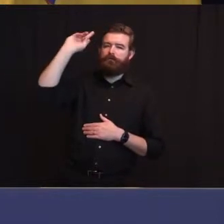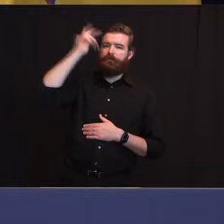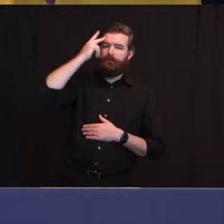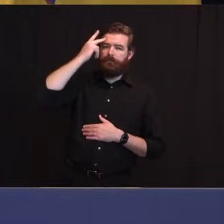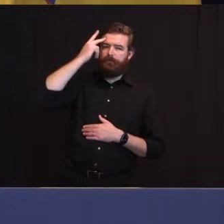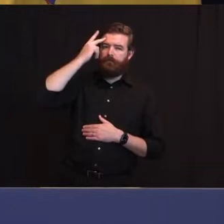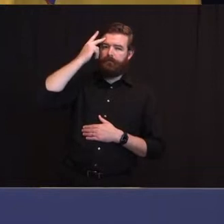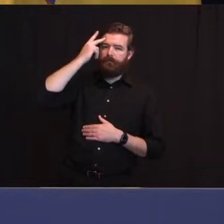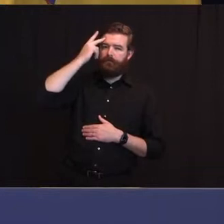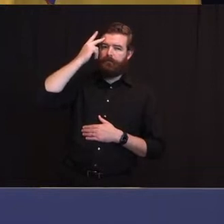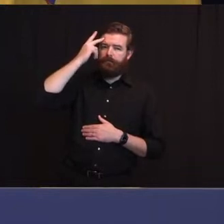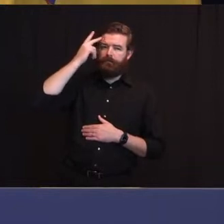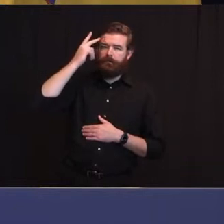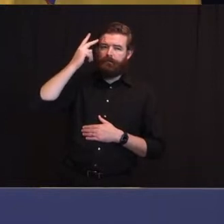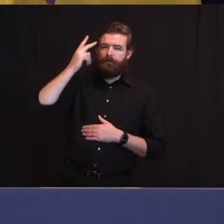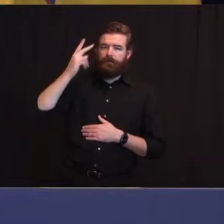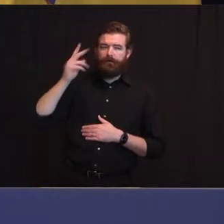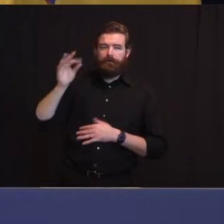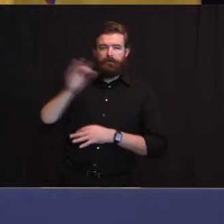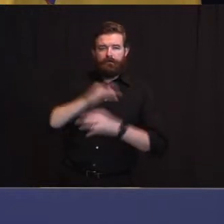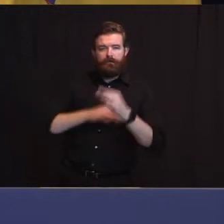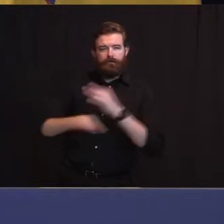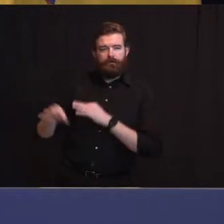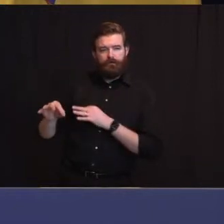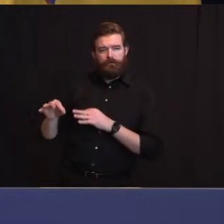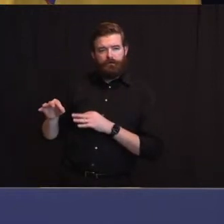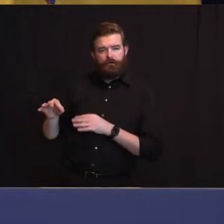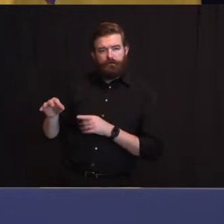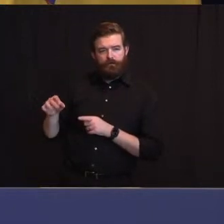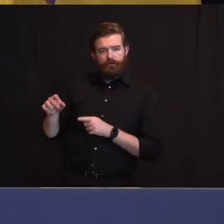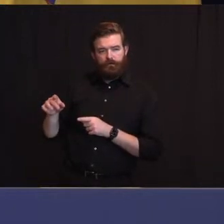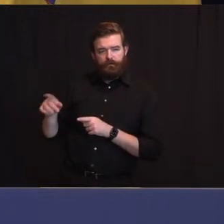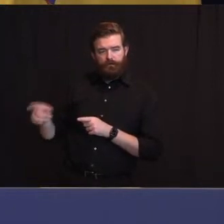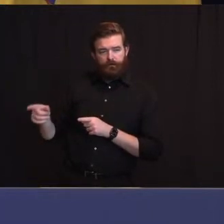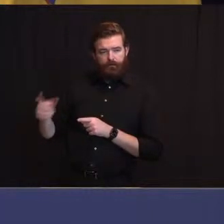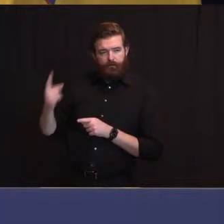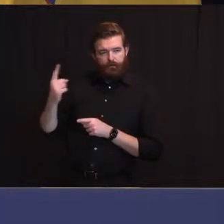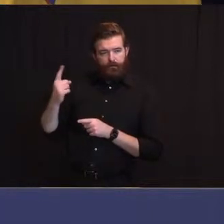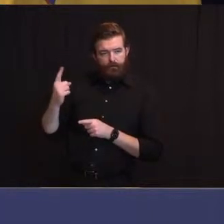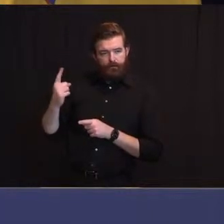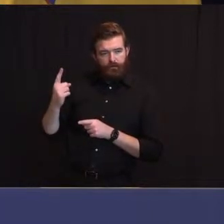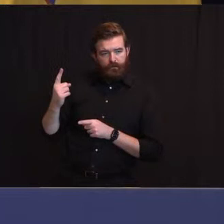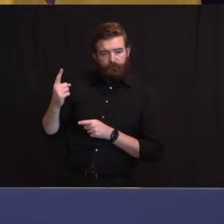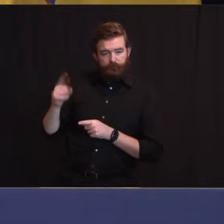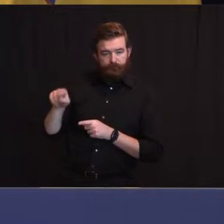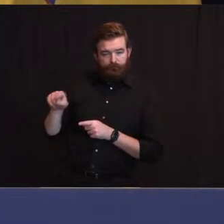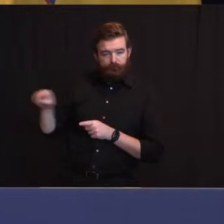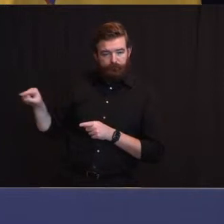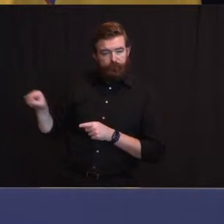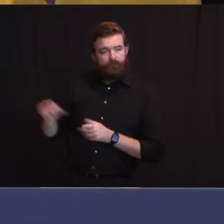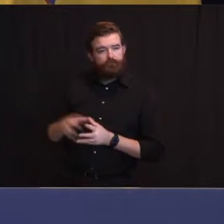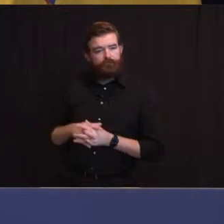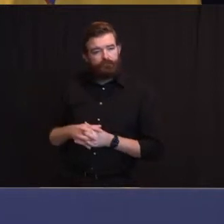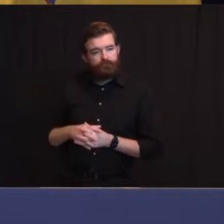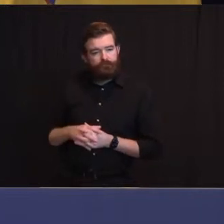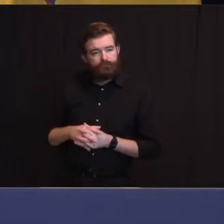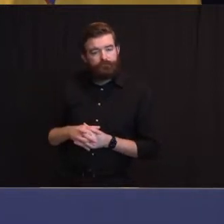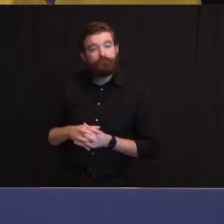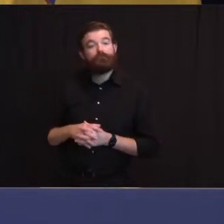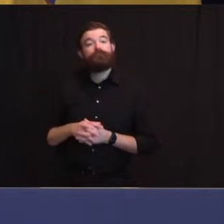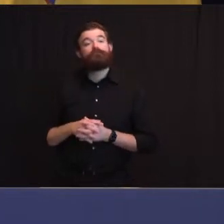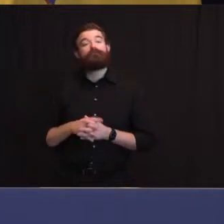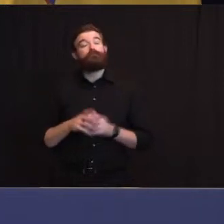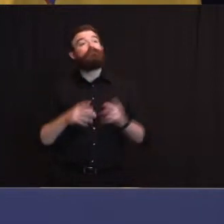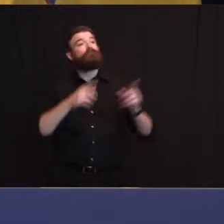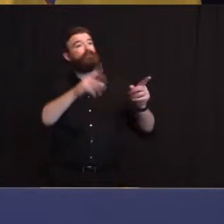Okay. I was surprised you didn't ask me about the school so I'm still recovering from that. RWJ, I have no insights on that. Obviously,